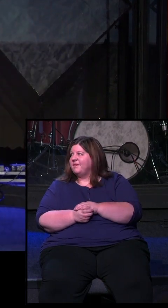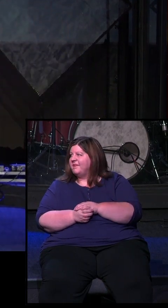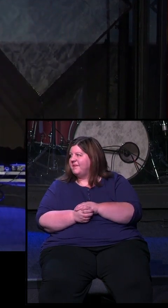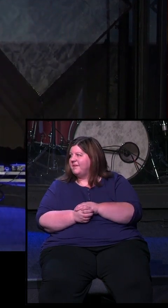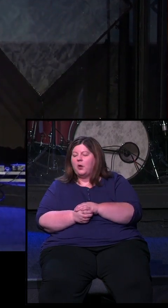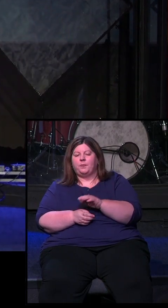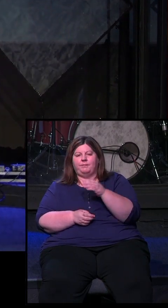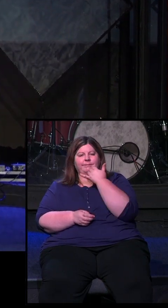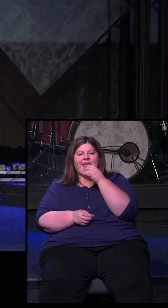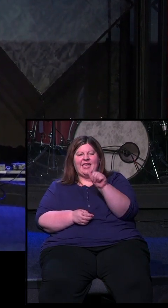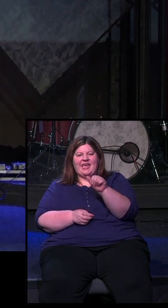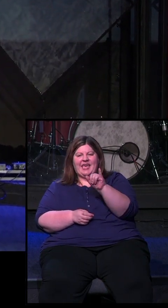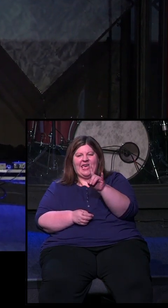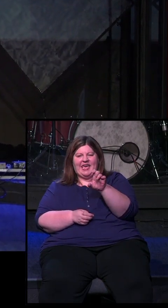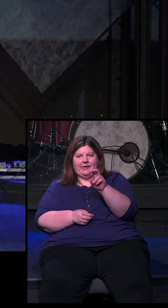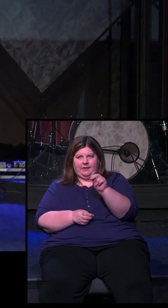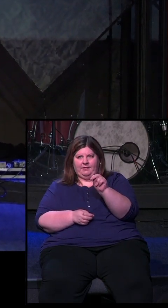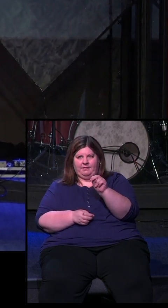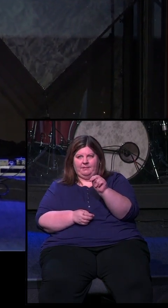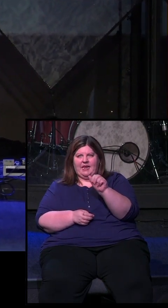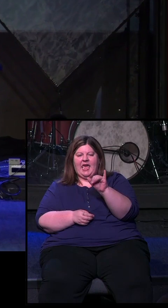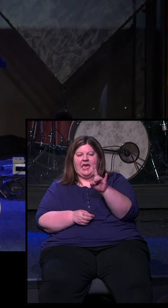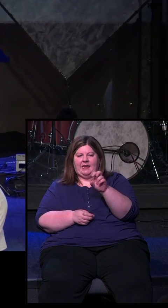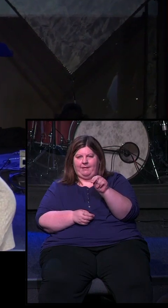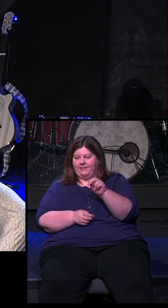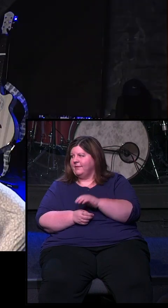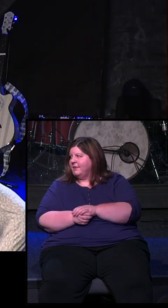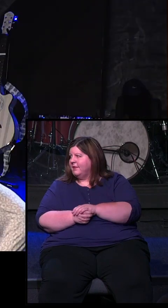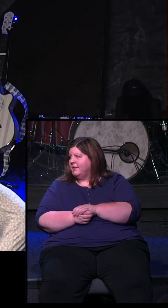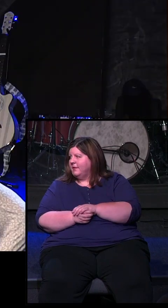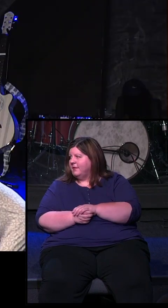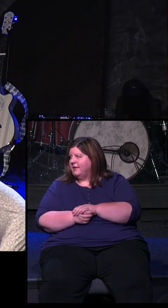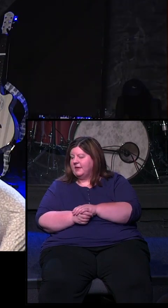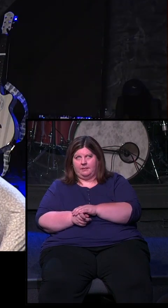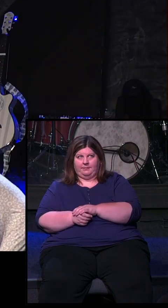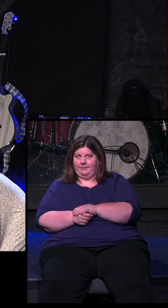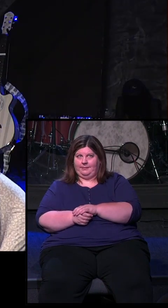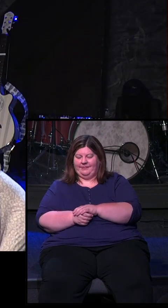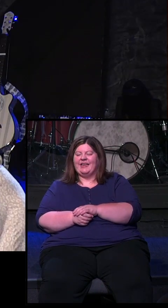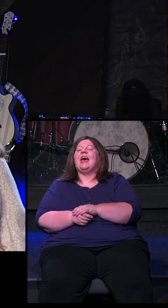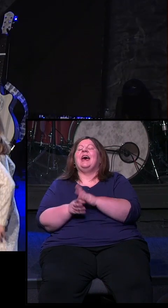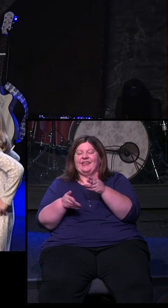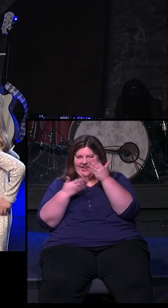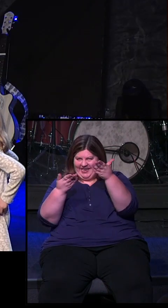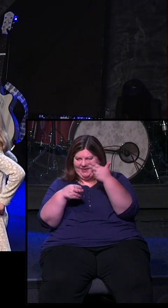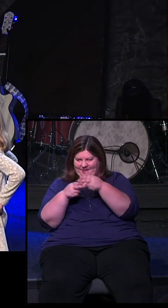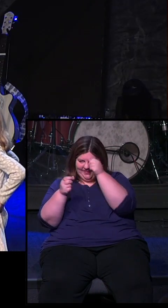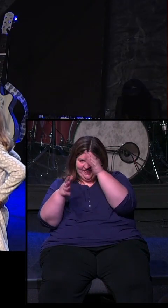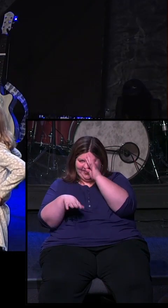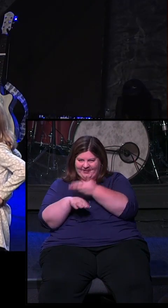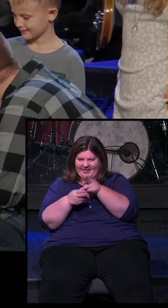Hi, Aidan. We're going to put our hands on you, okay? Do I get a five? Aidan, I'm going to now dedicate you in the name of the Father, Son,